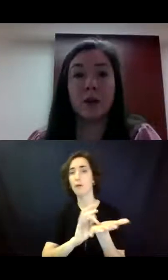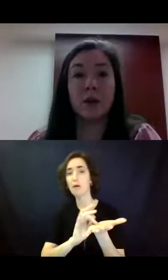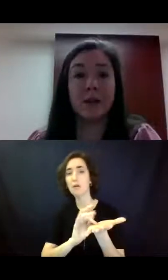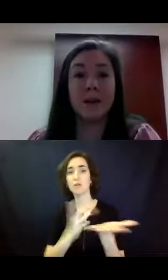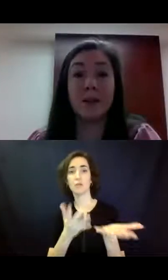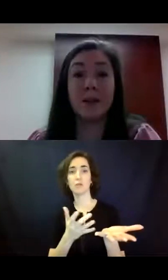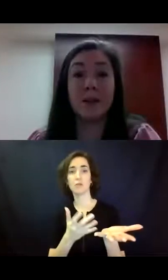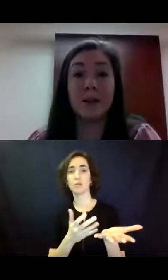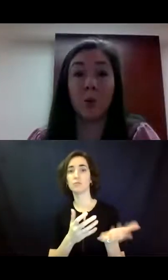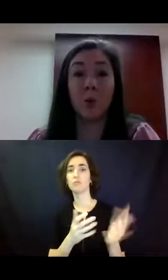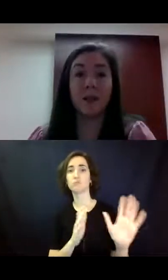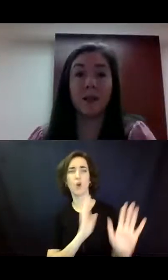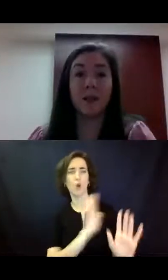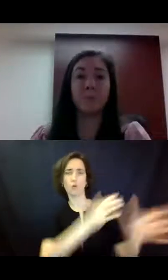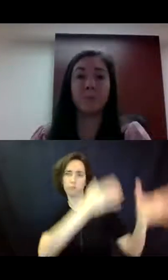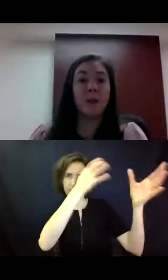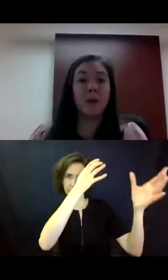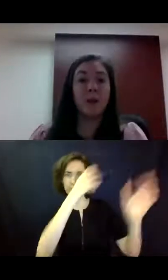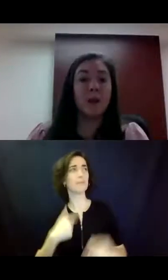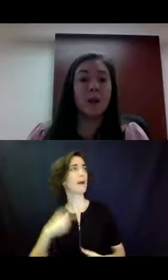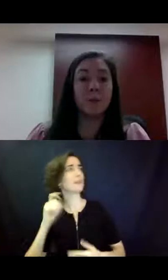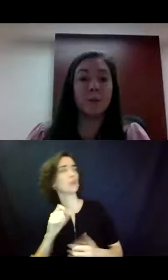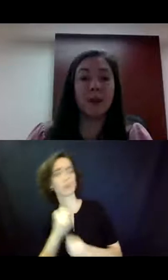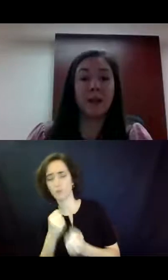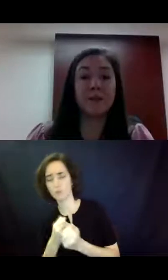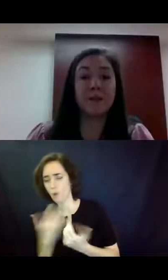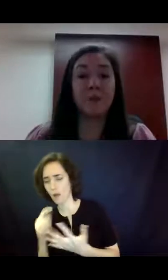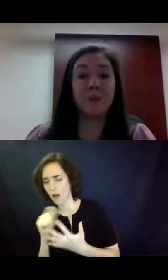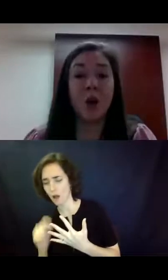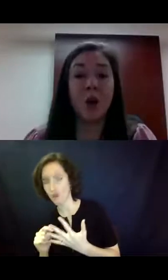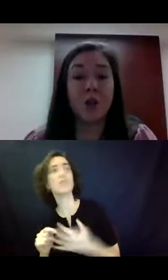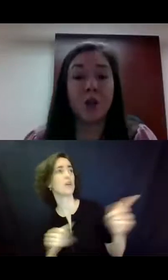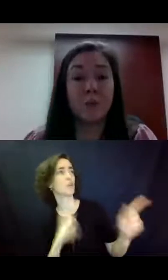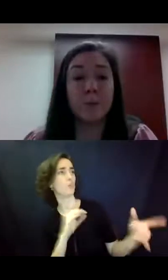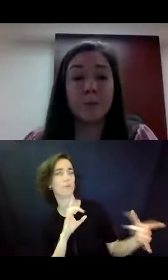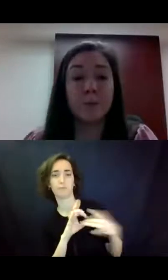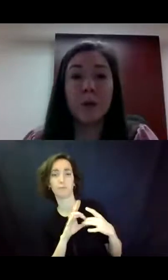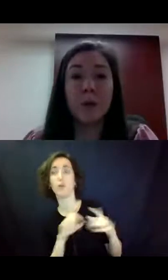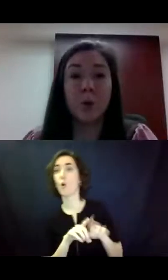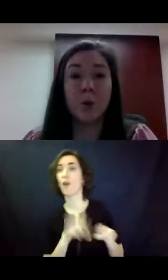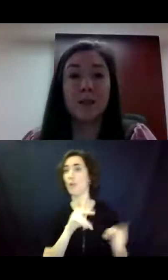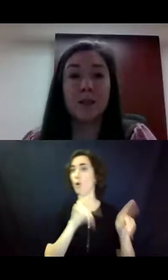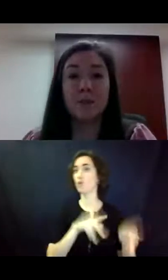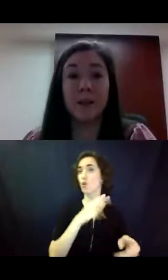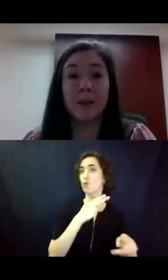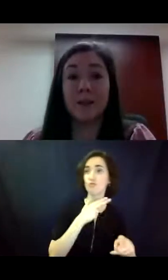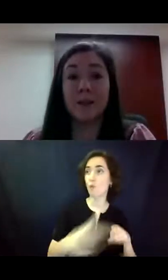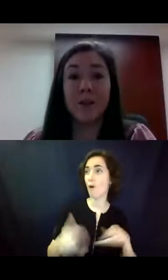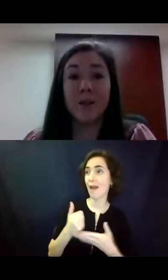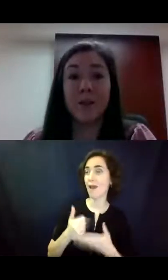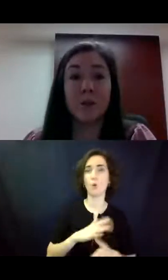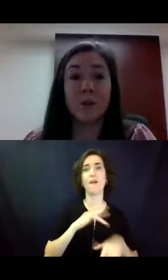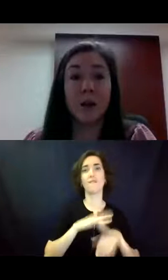um, is looking at needing support in. Someone that can be available long-term. Supported decision-making is a